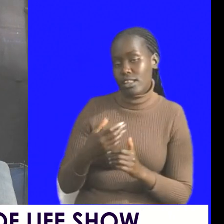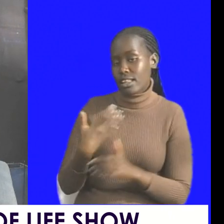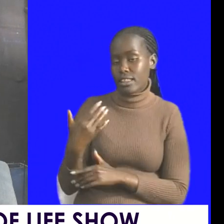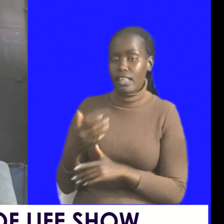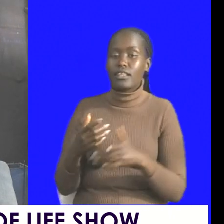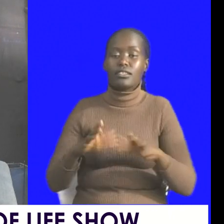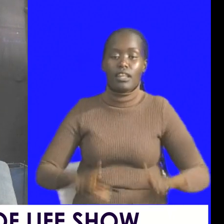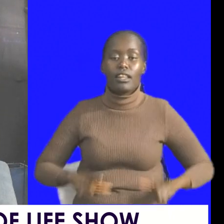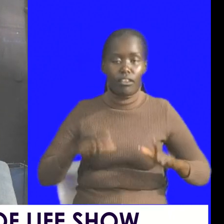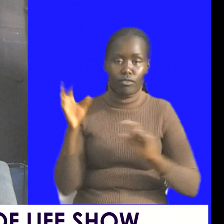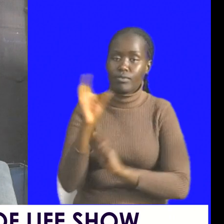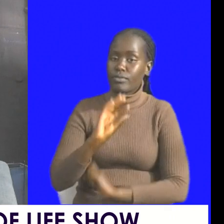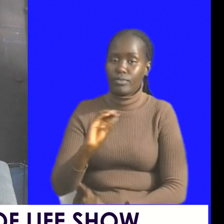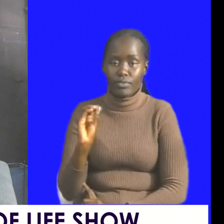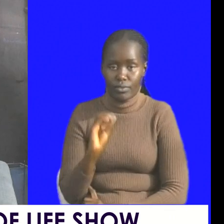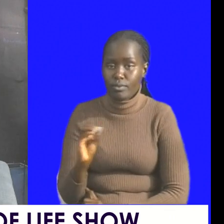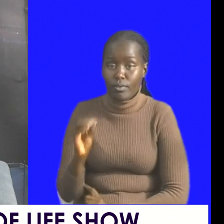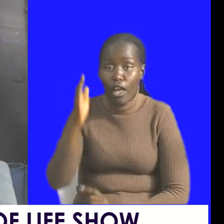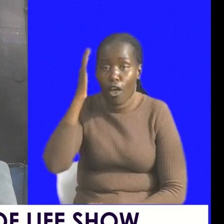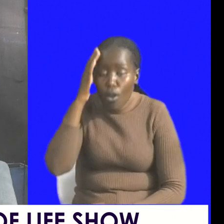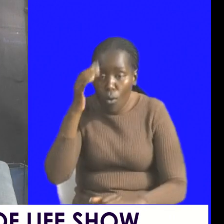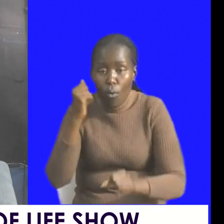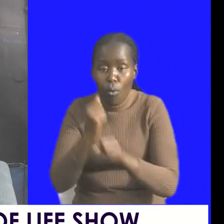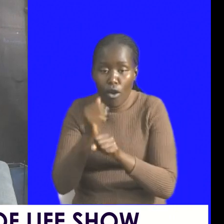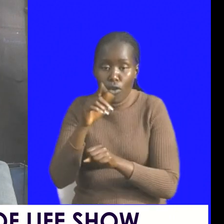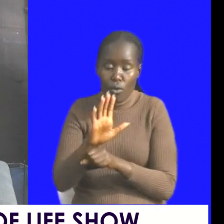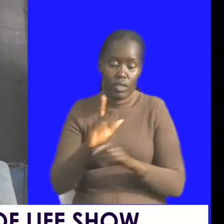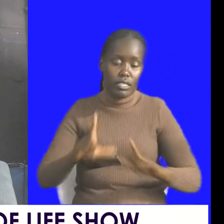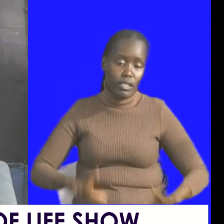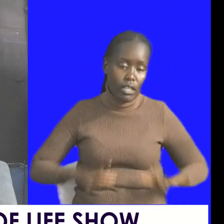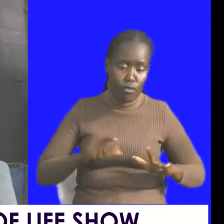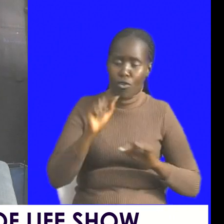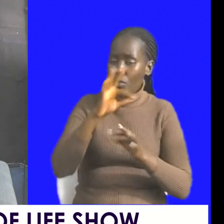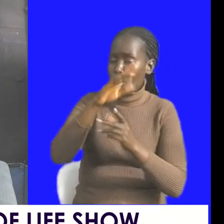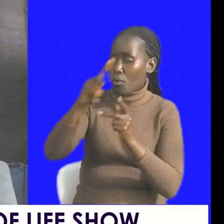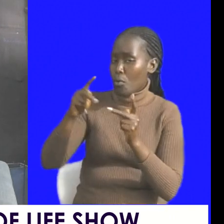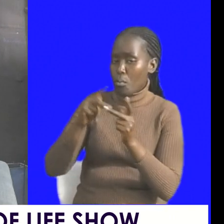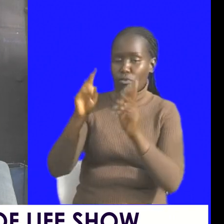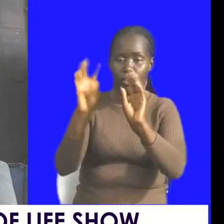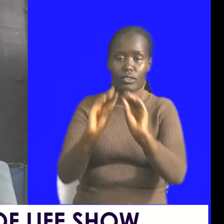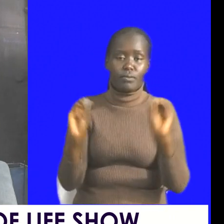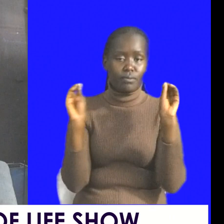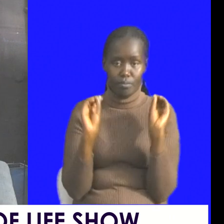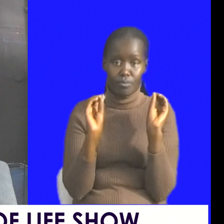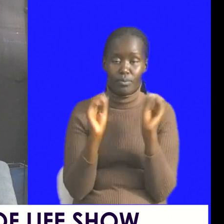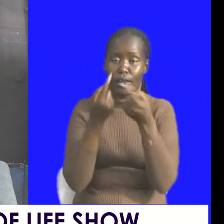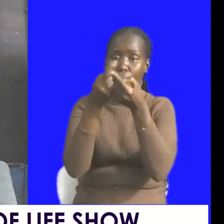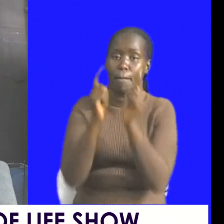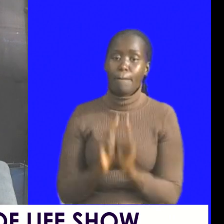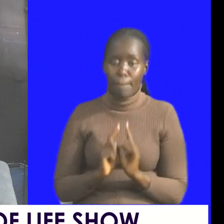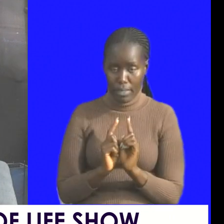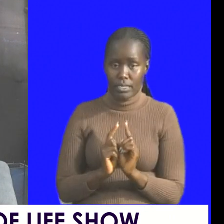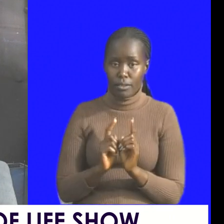discover your purpose for life you are not perfect you are not but in your